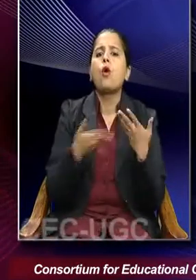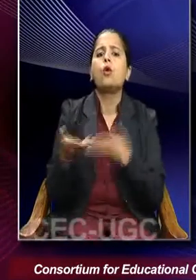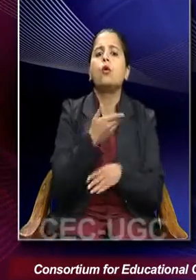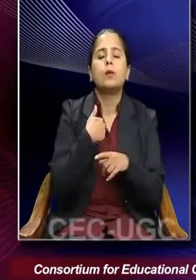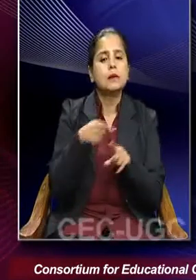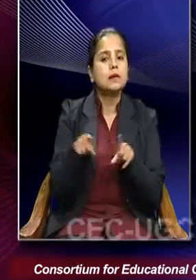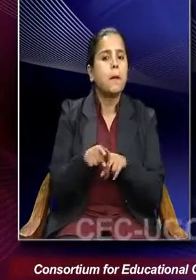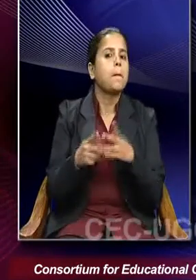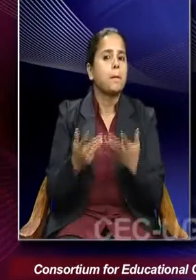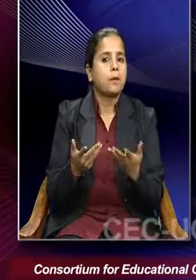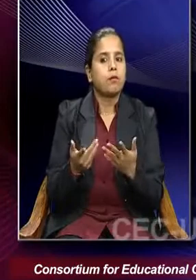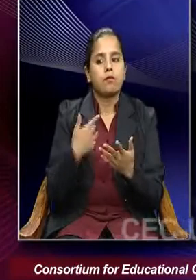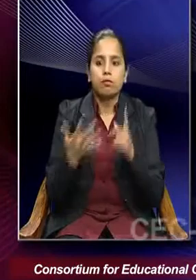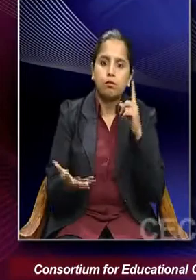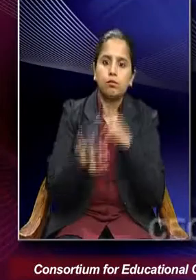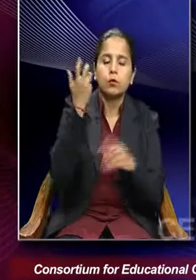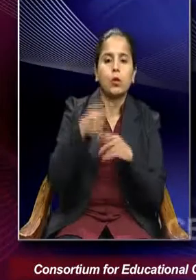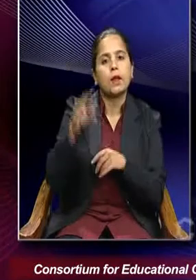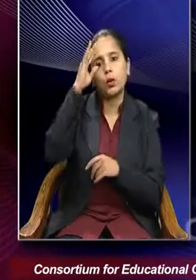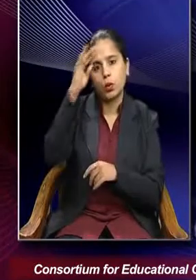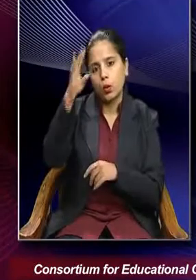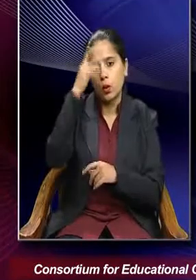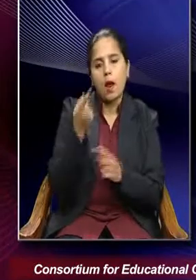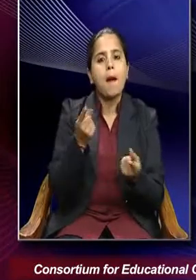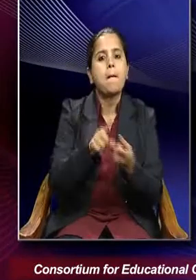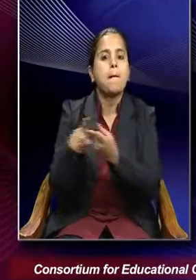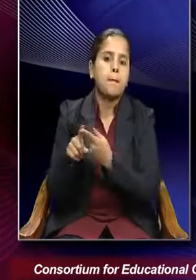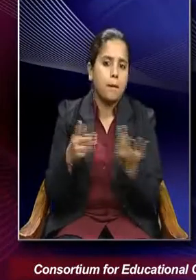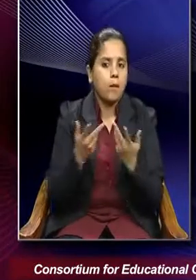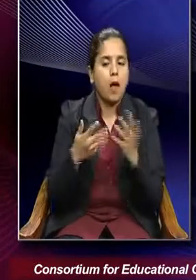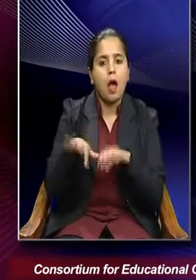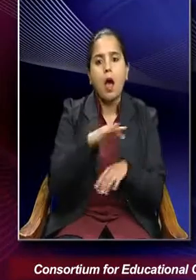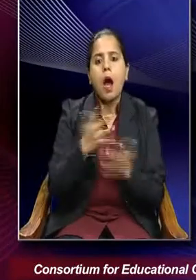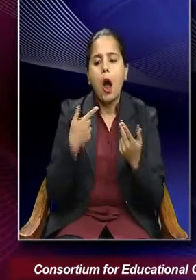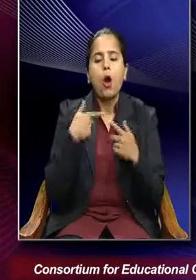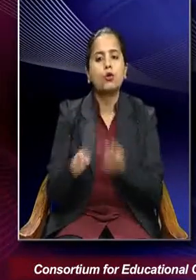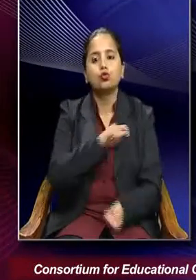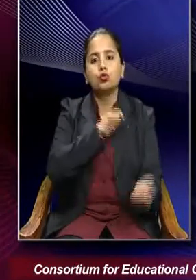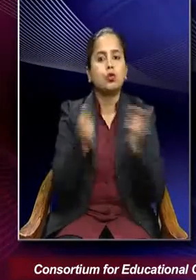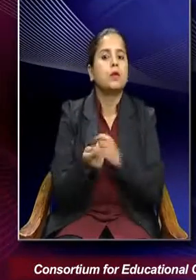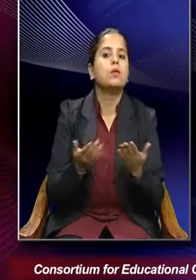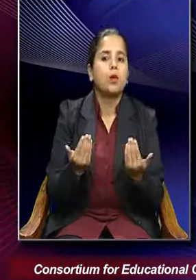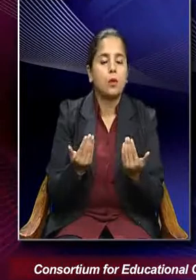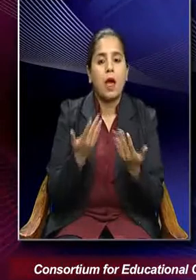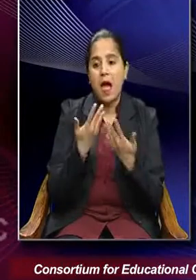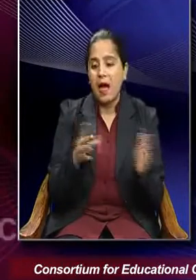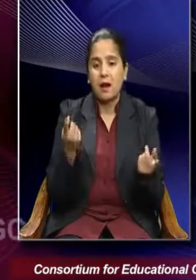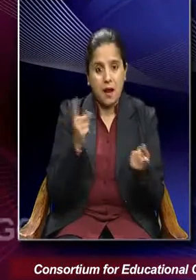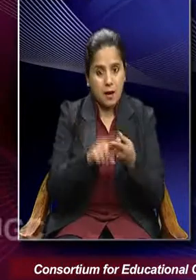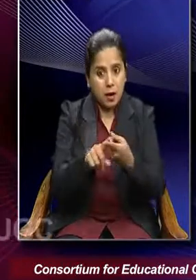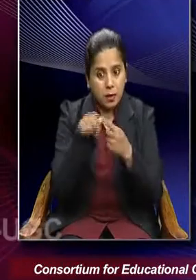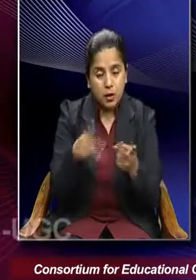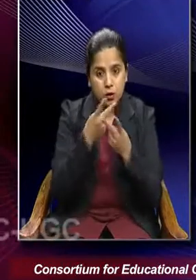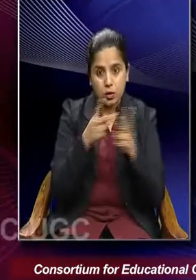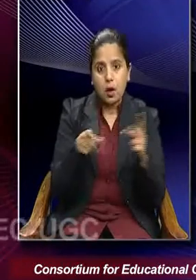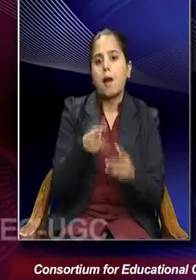arrive at a theoretical instance or how do we build a paradigm? So if every instance is different,